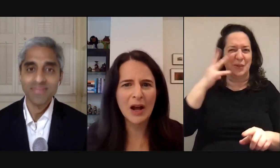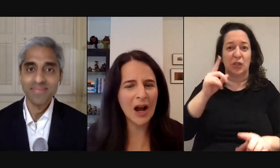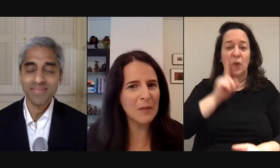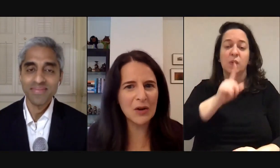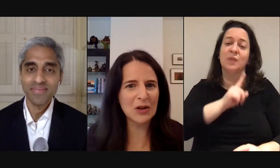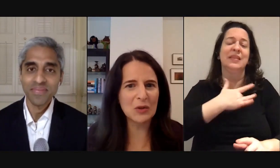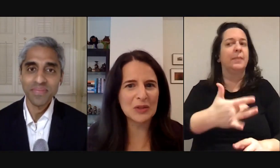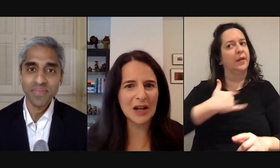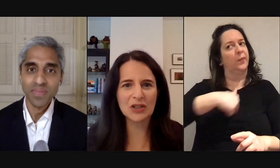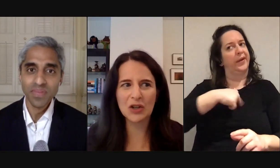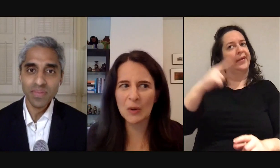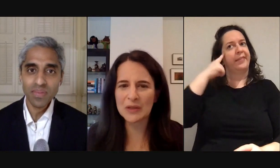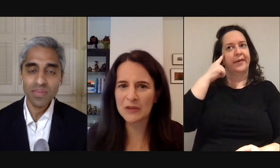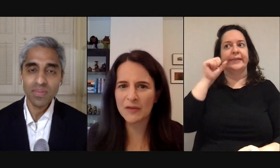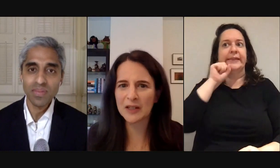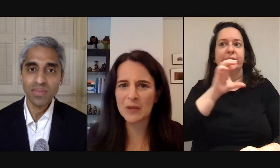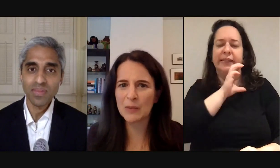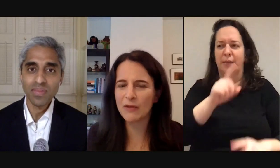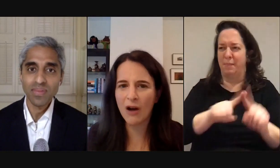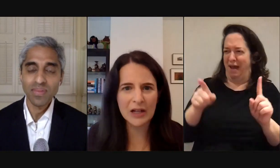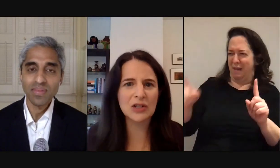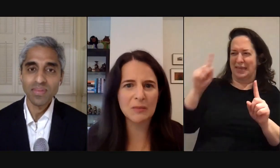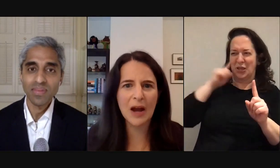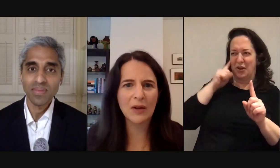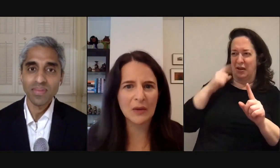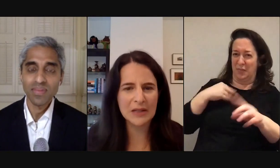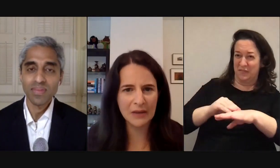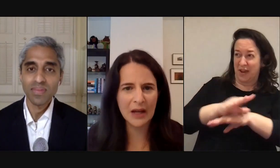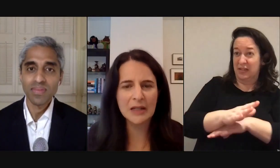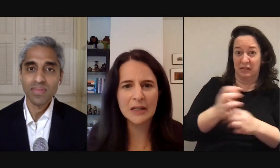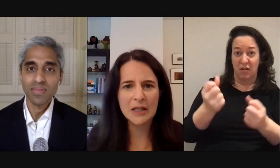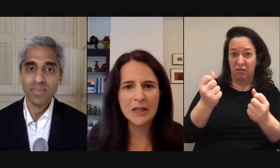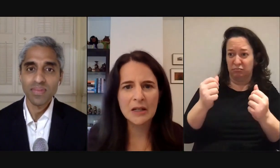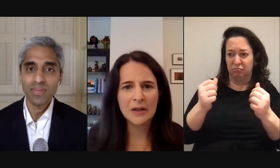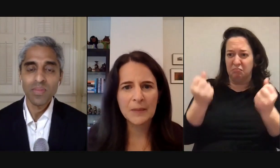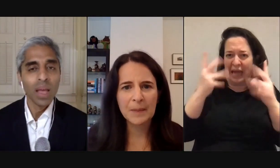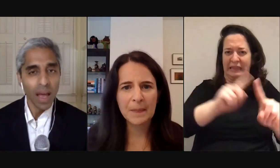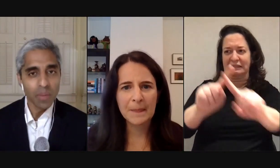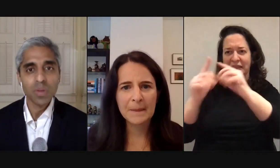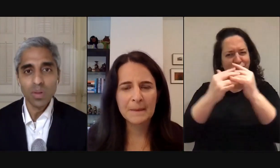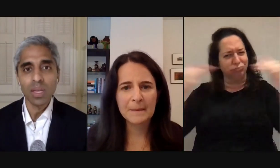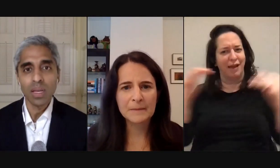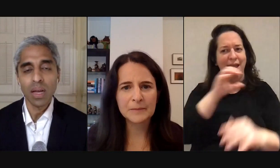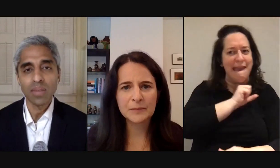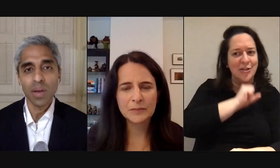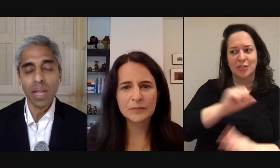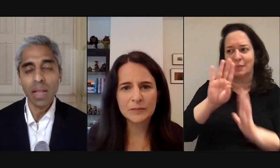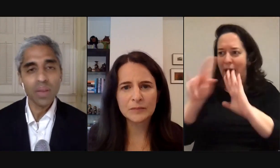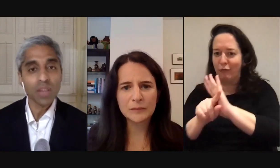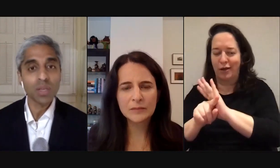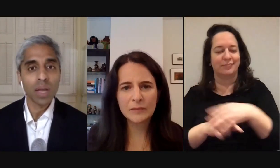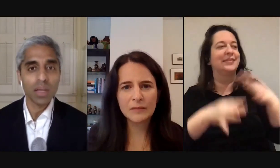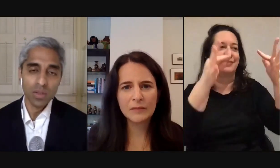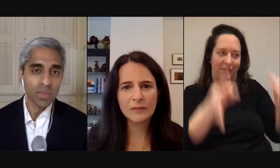lonely but I'm hearing you say actually no it was it was affecting people of all ages and backgrounds is that the case absolutely uh Sarah